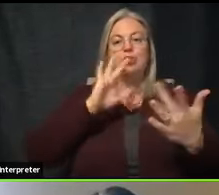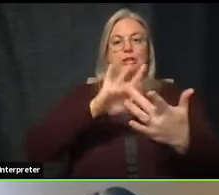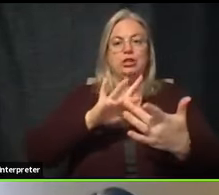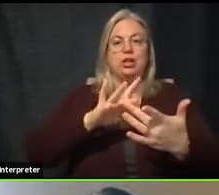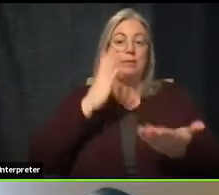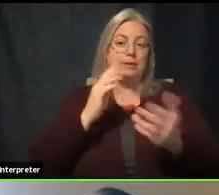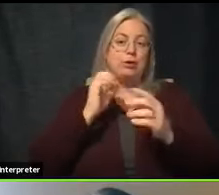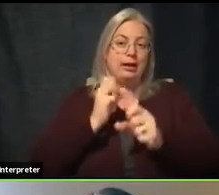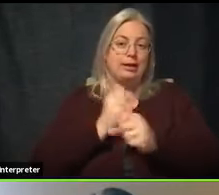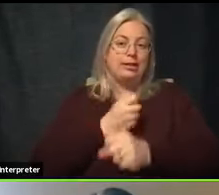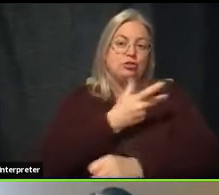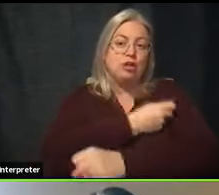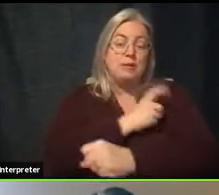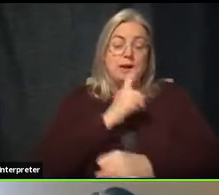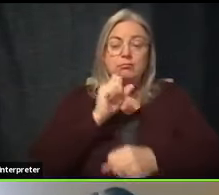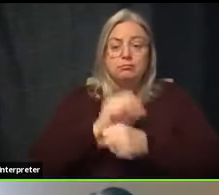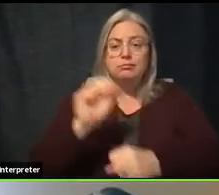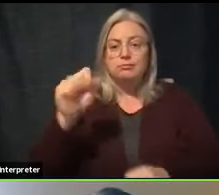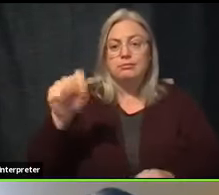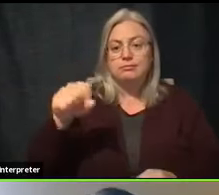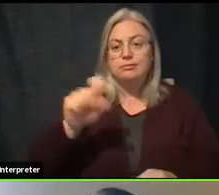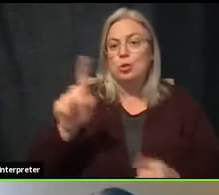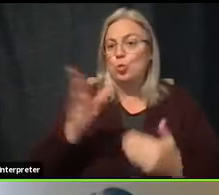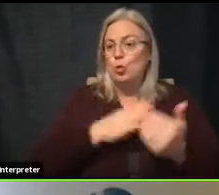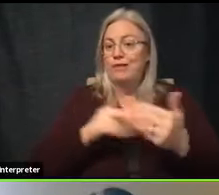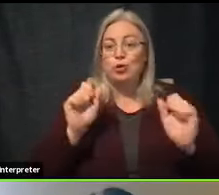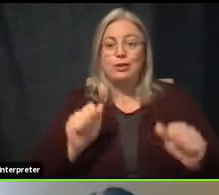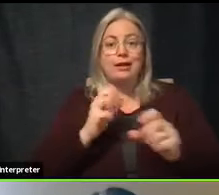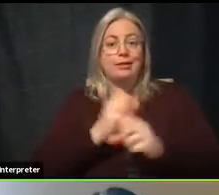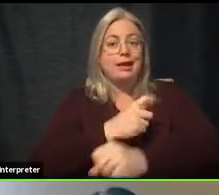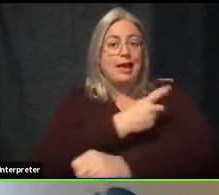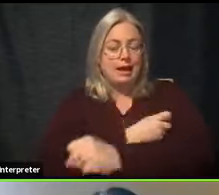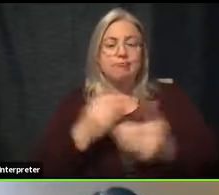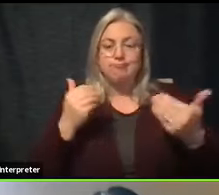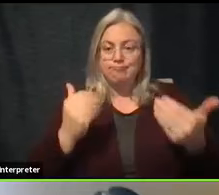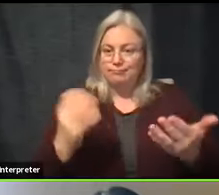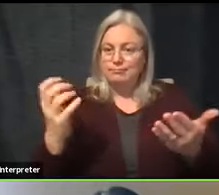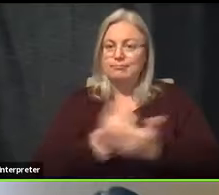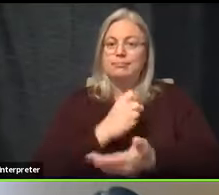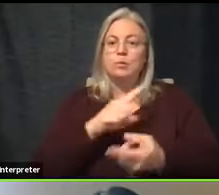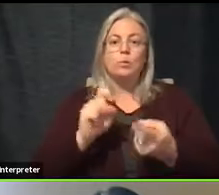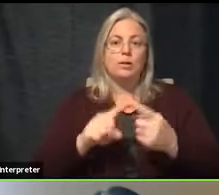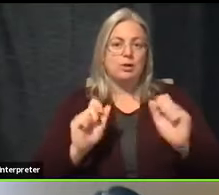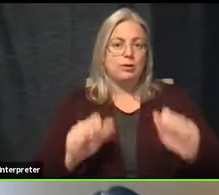you may be able to get it. But absolutely, wherever you can get a vaccine, go ahead and get it when you can.